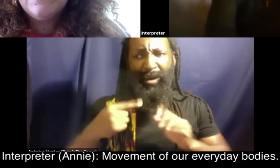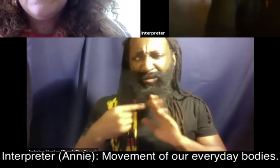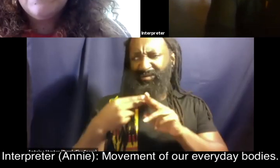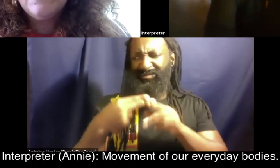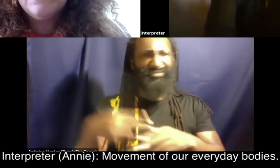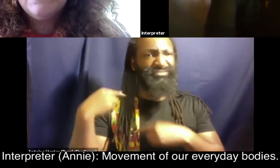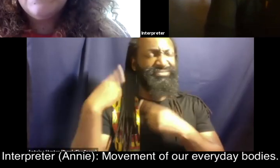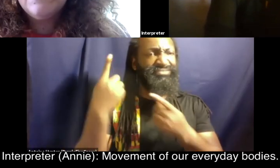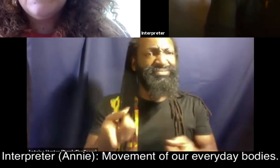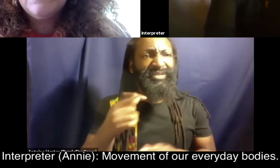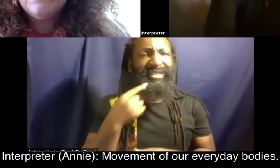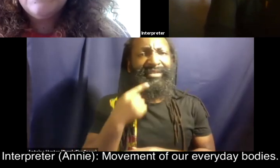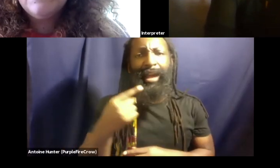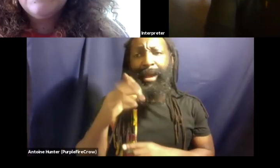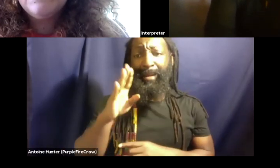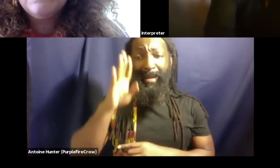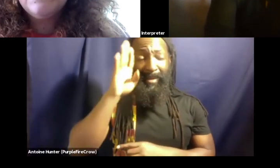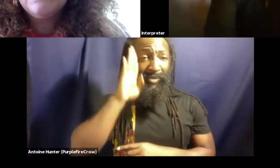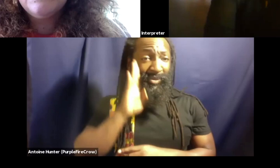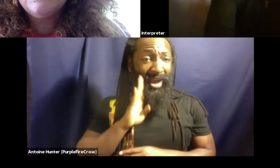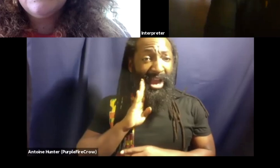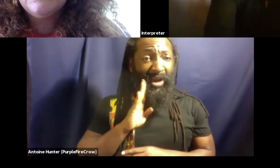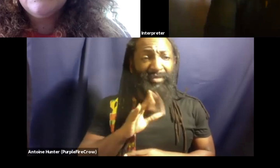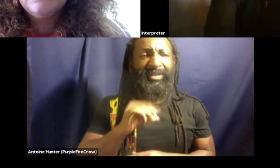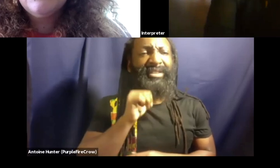movement of our everyday bodies so